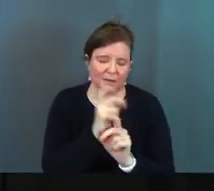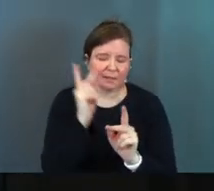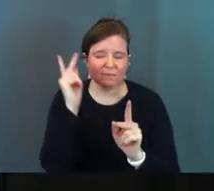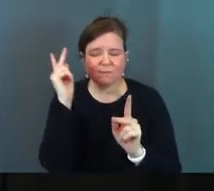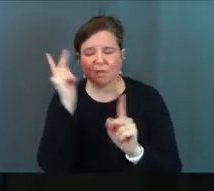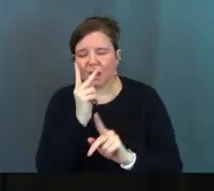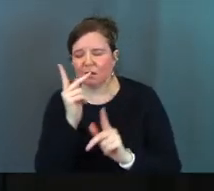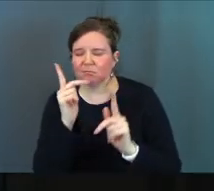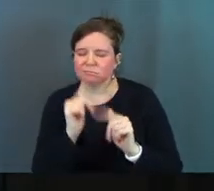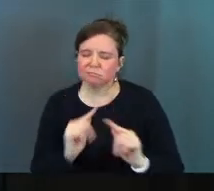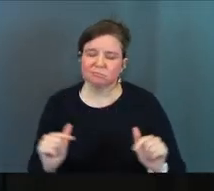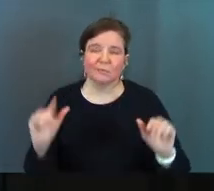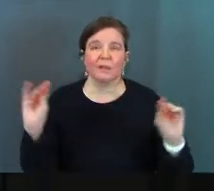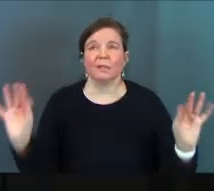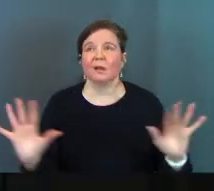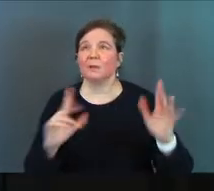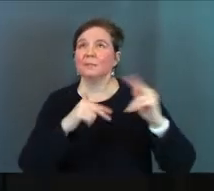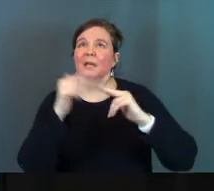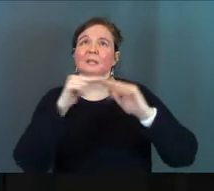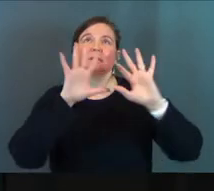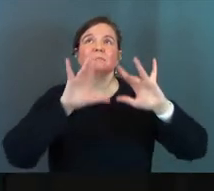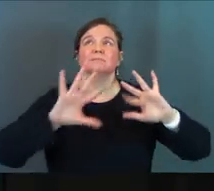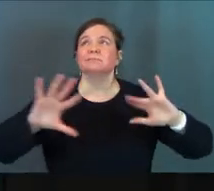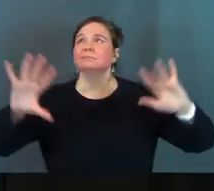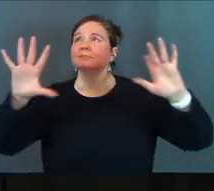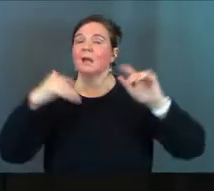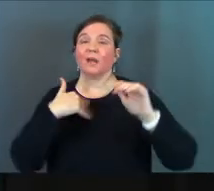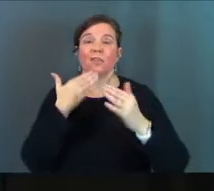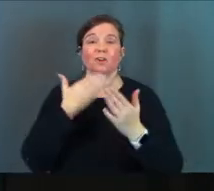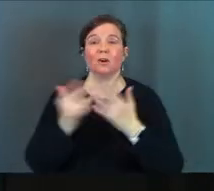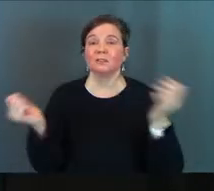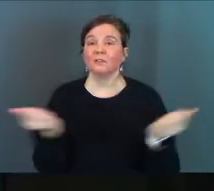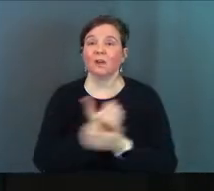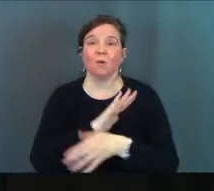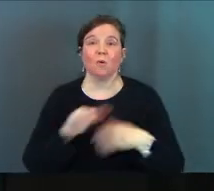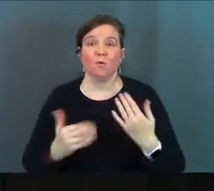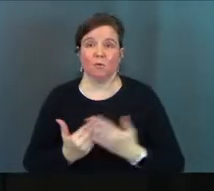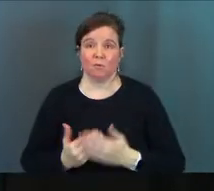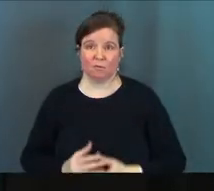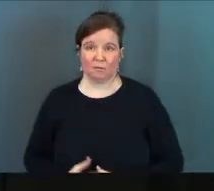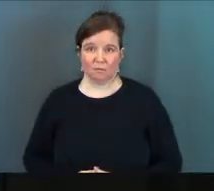philosophy and the cathedrals and just the goodness of it all